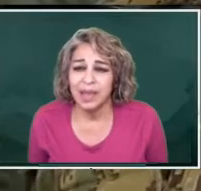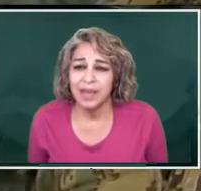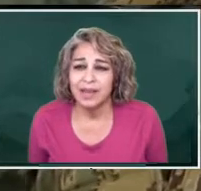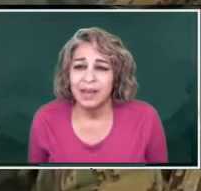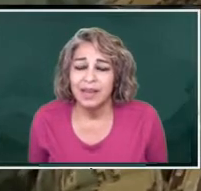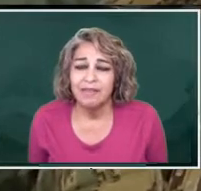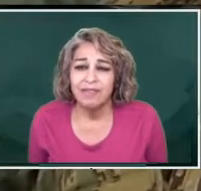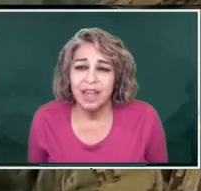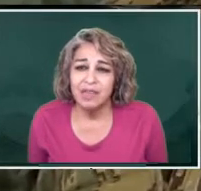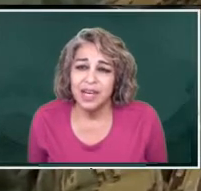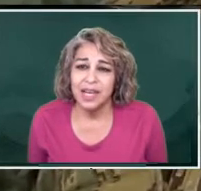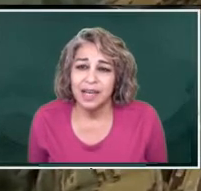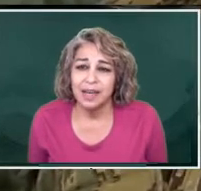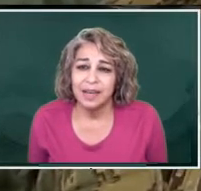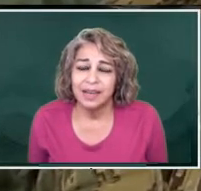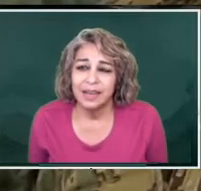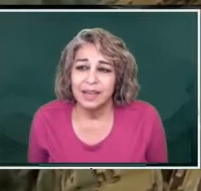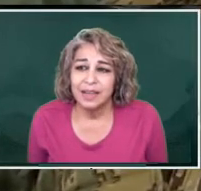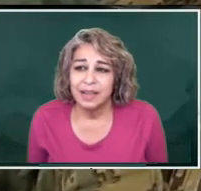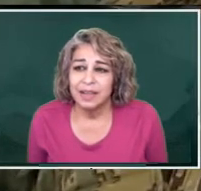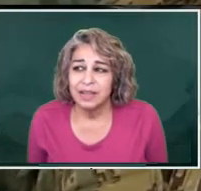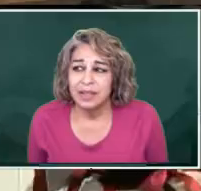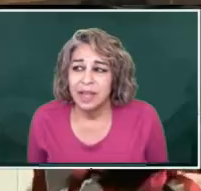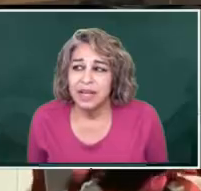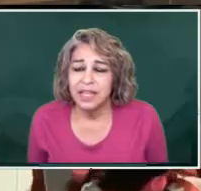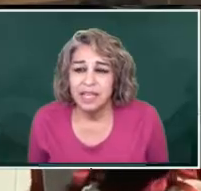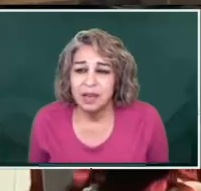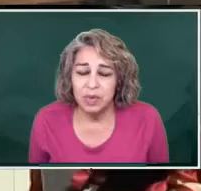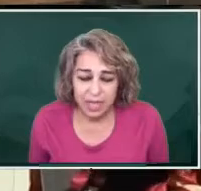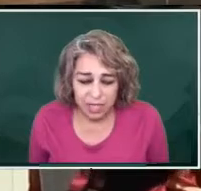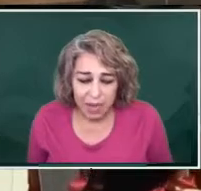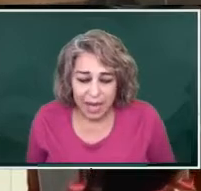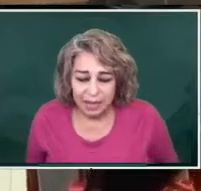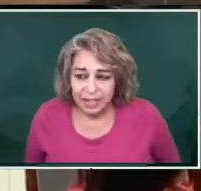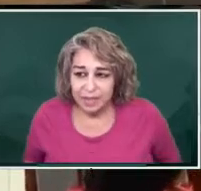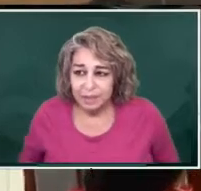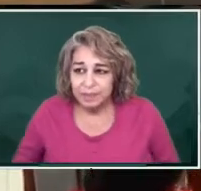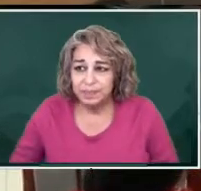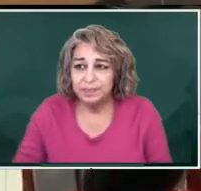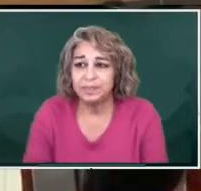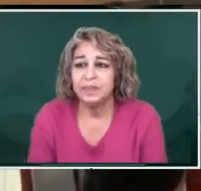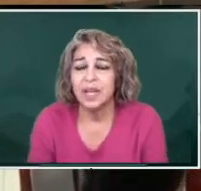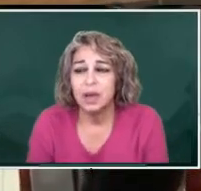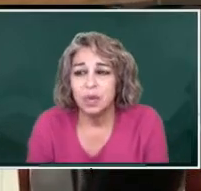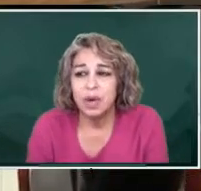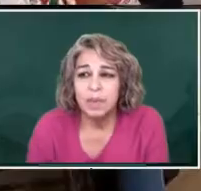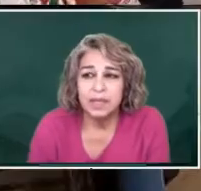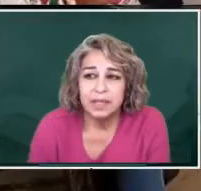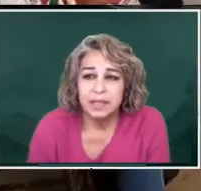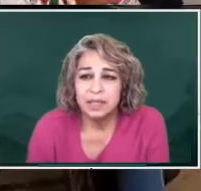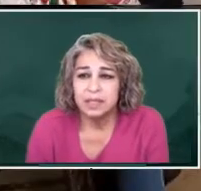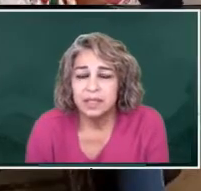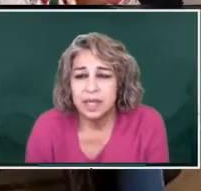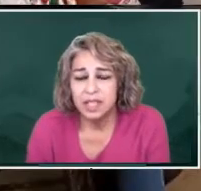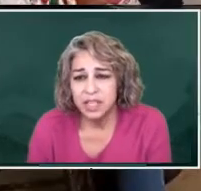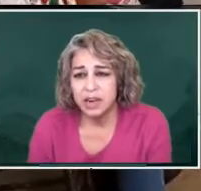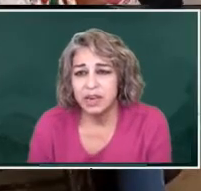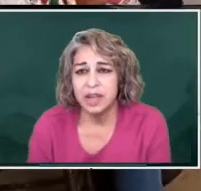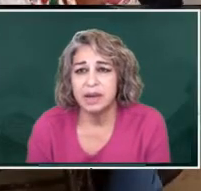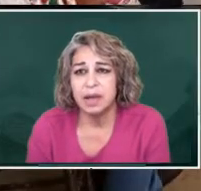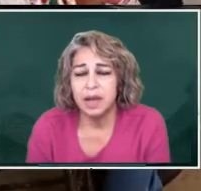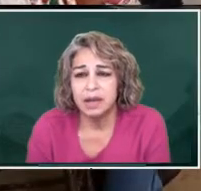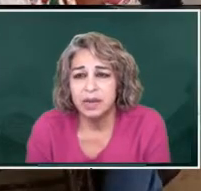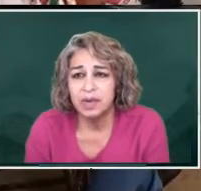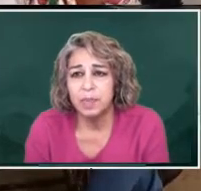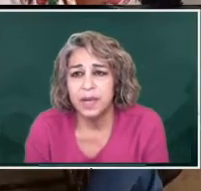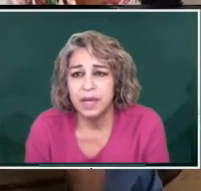working every day and dealing with these matters. What about this security